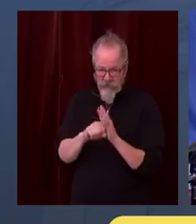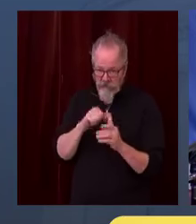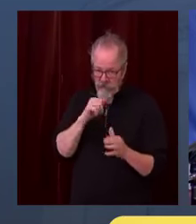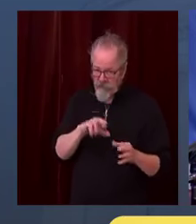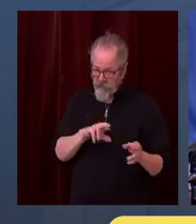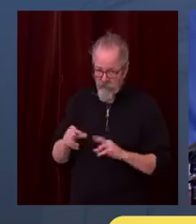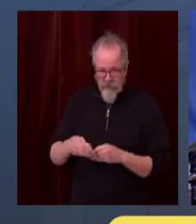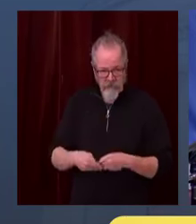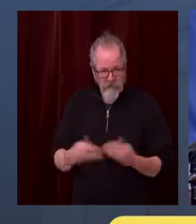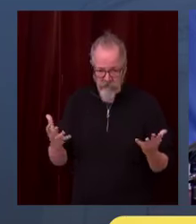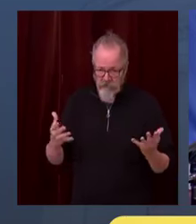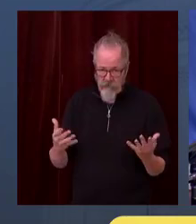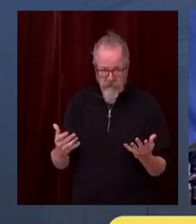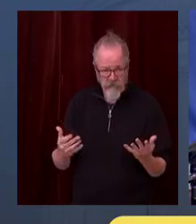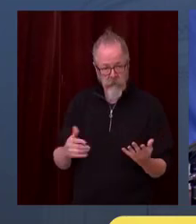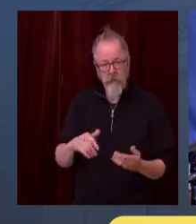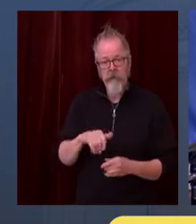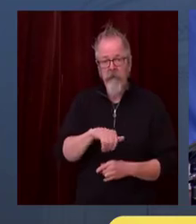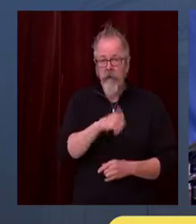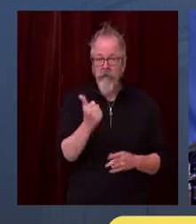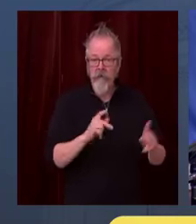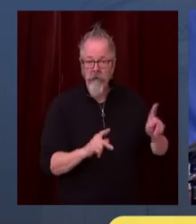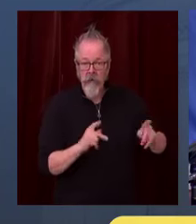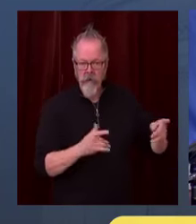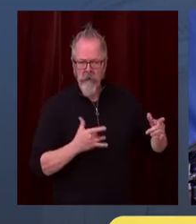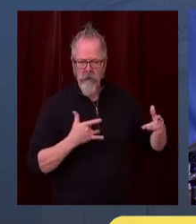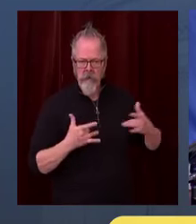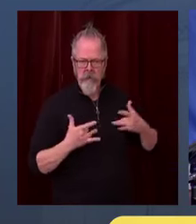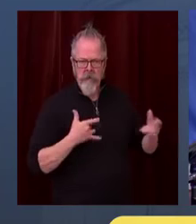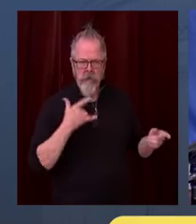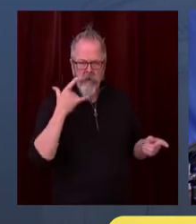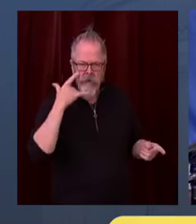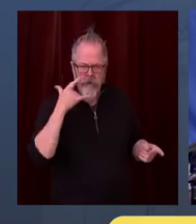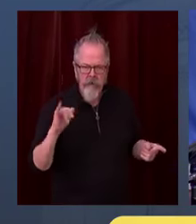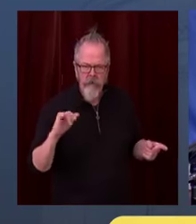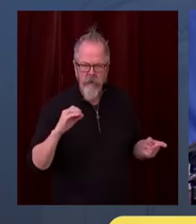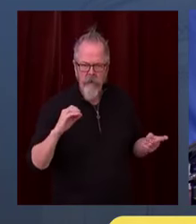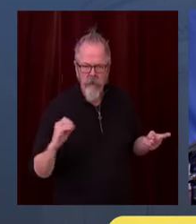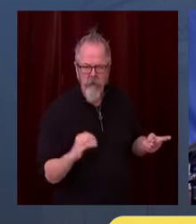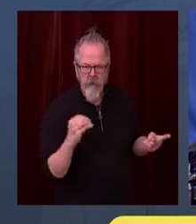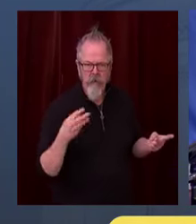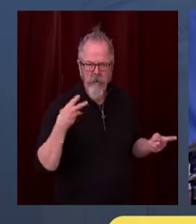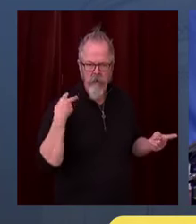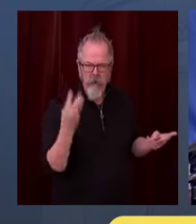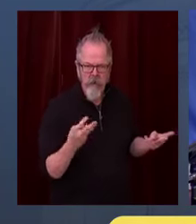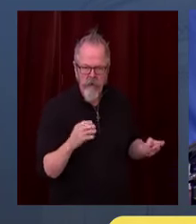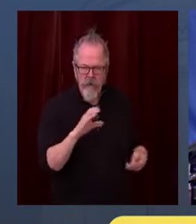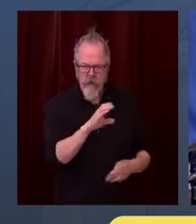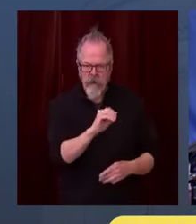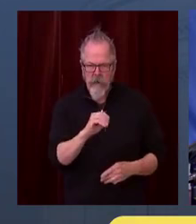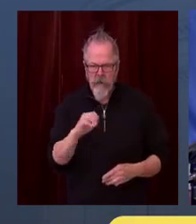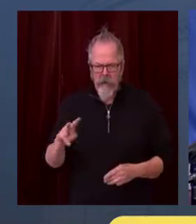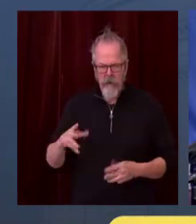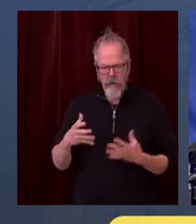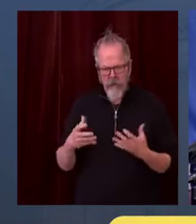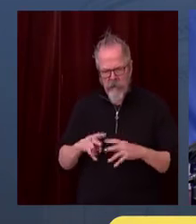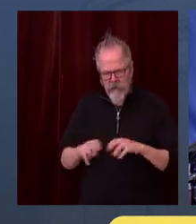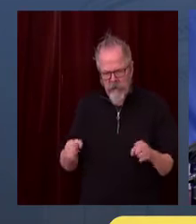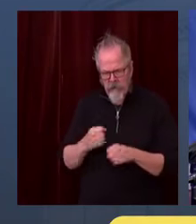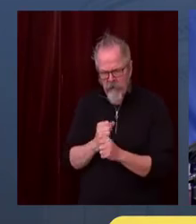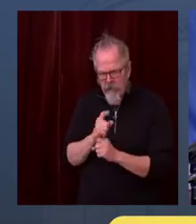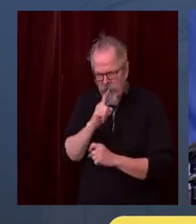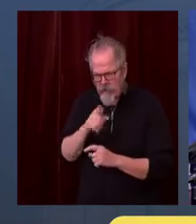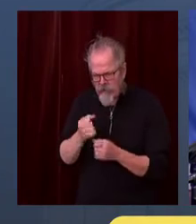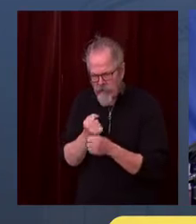So I want to ask you to address Washington's level of preparedness to get this out and distributed when it's available